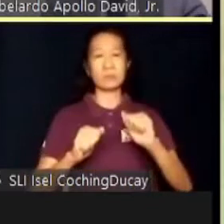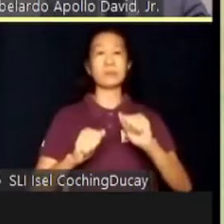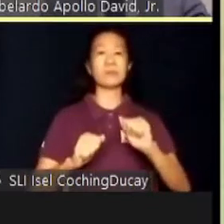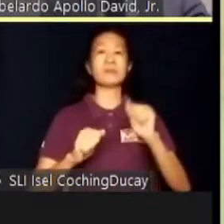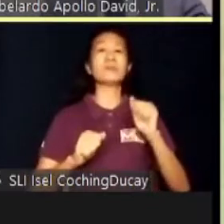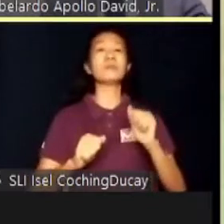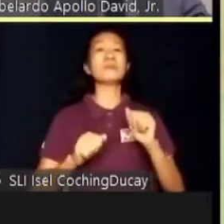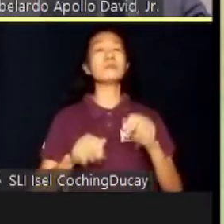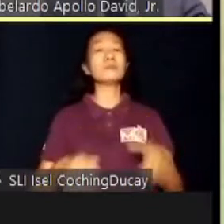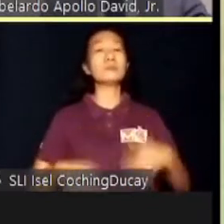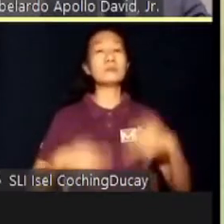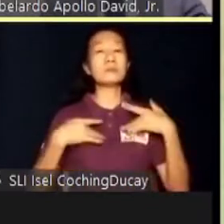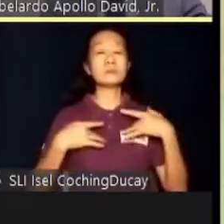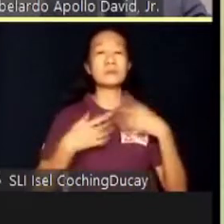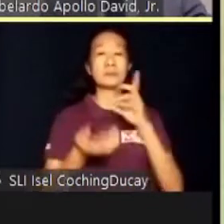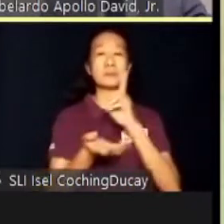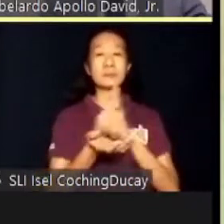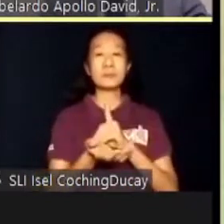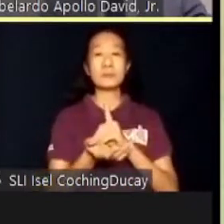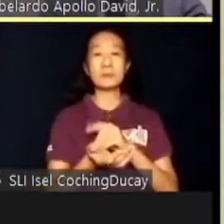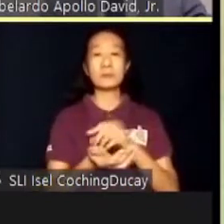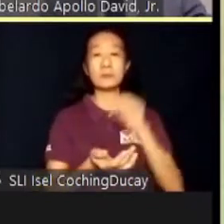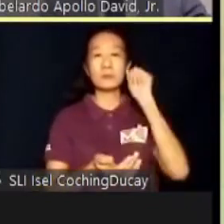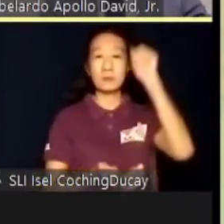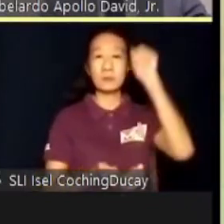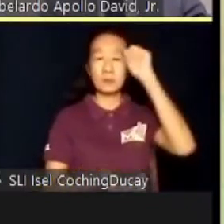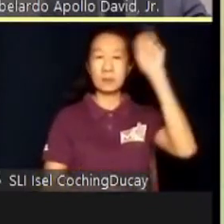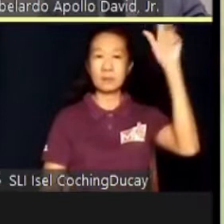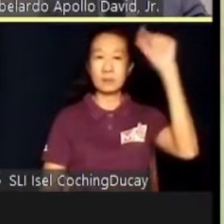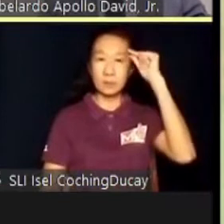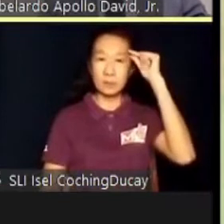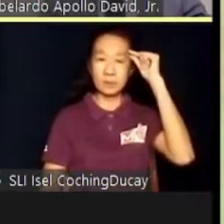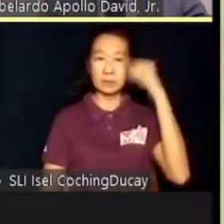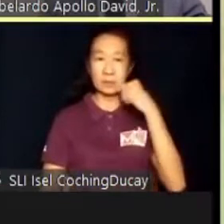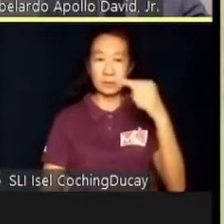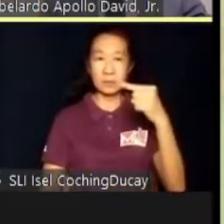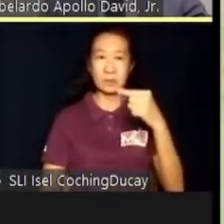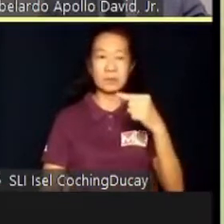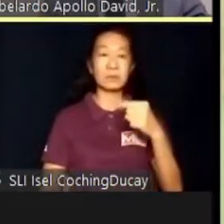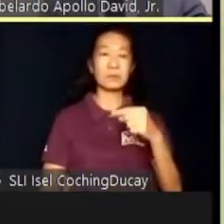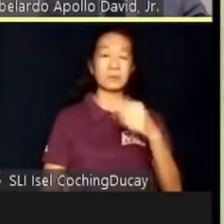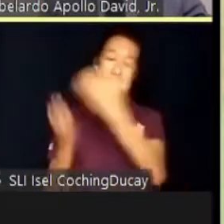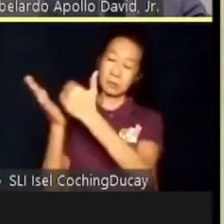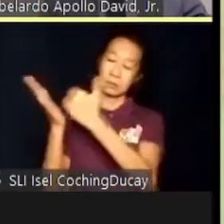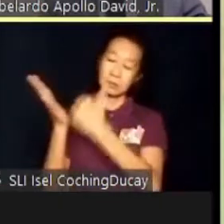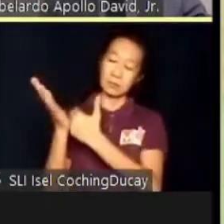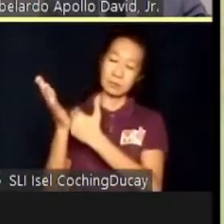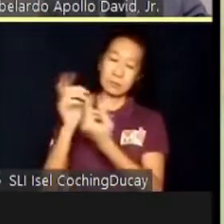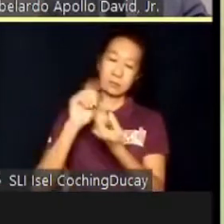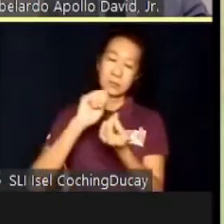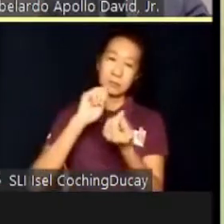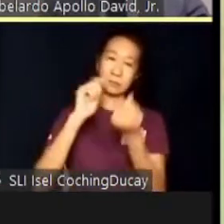Dr. Alan Goldberg of the Syracuse University proposed a timeline for transition education.